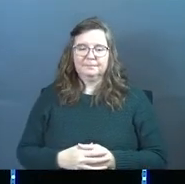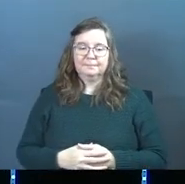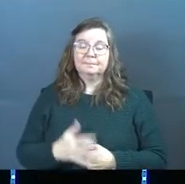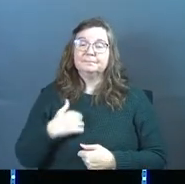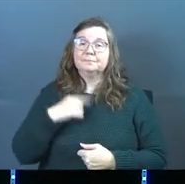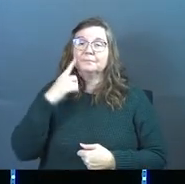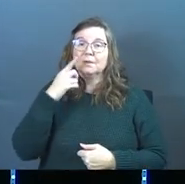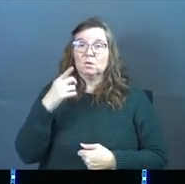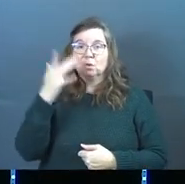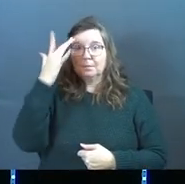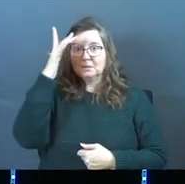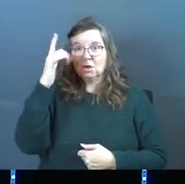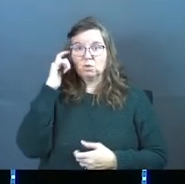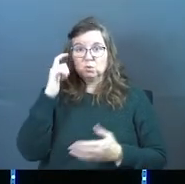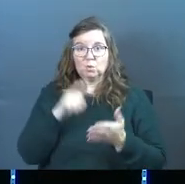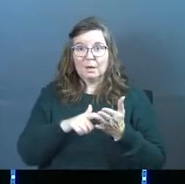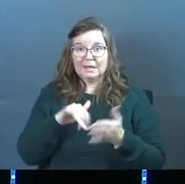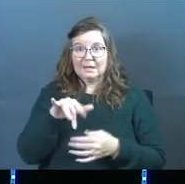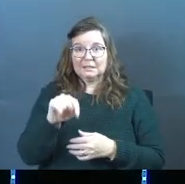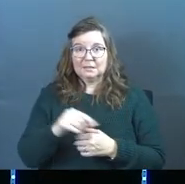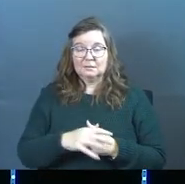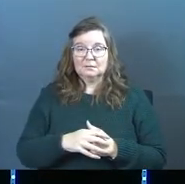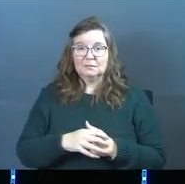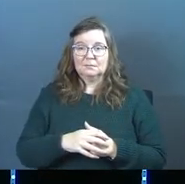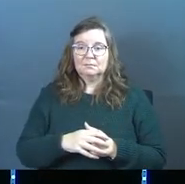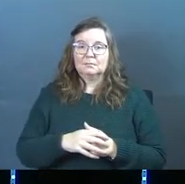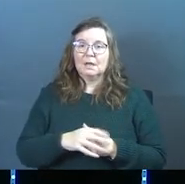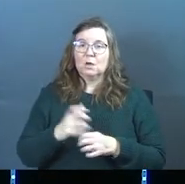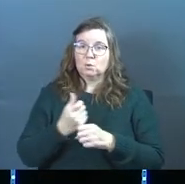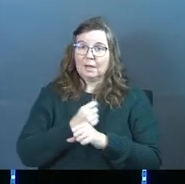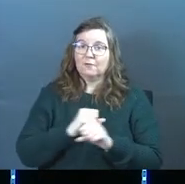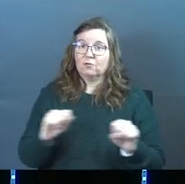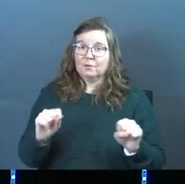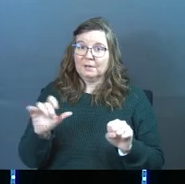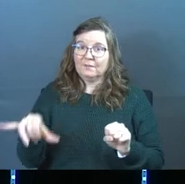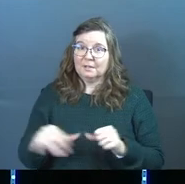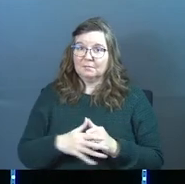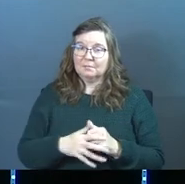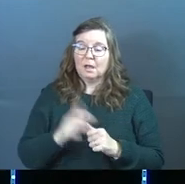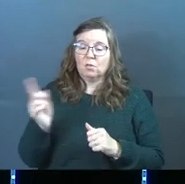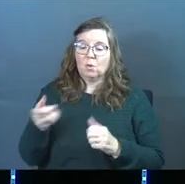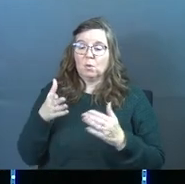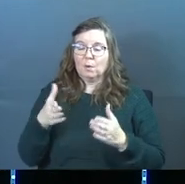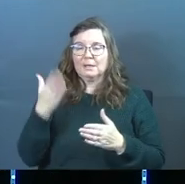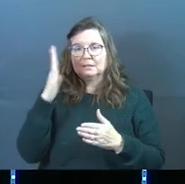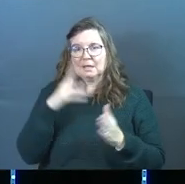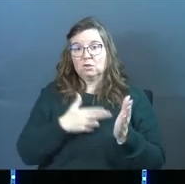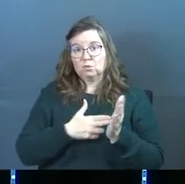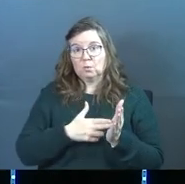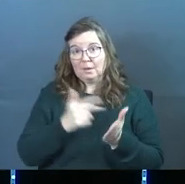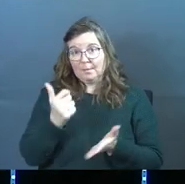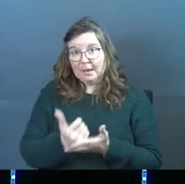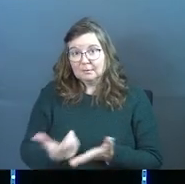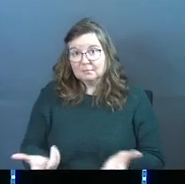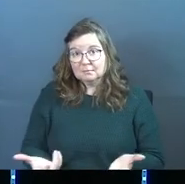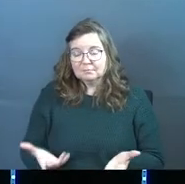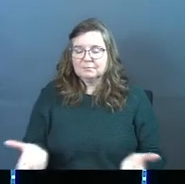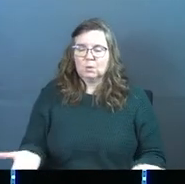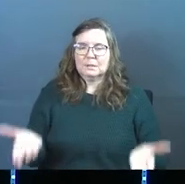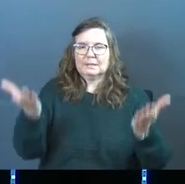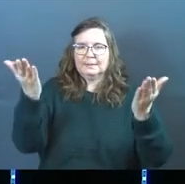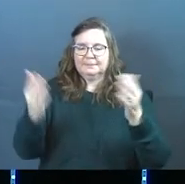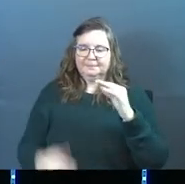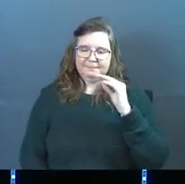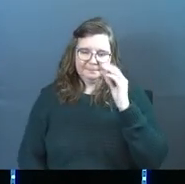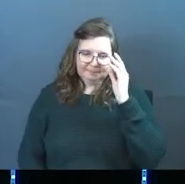And I think you'd be smart to recognize it. And to get free of it. And the only way is God's truth. Amen? Why don't you guys